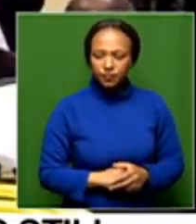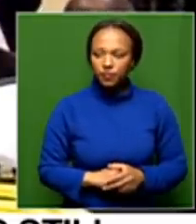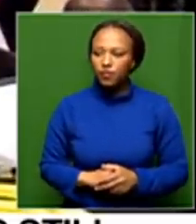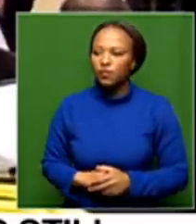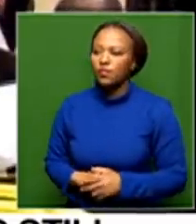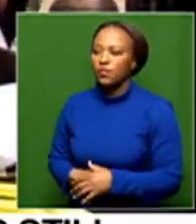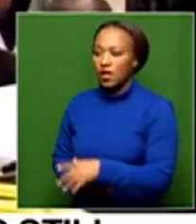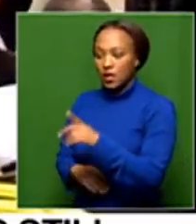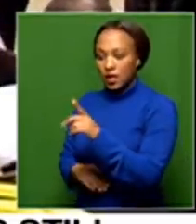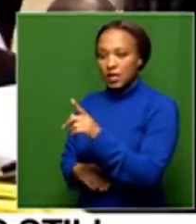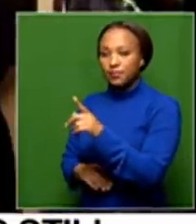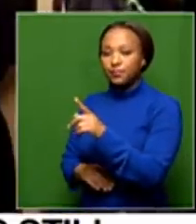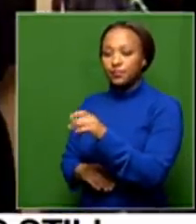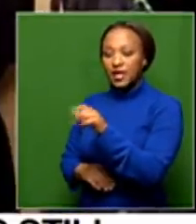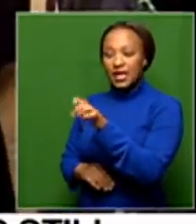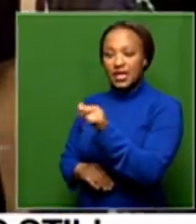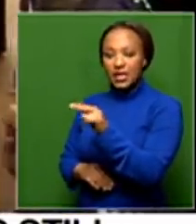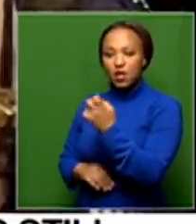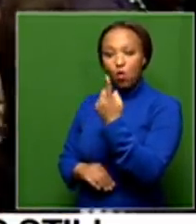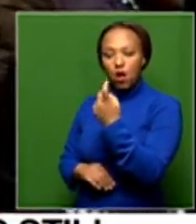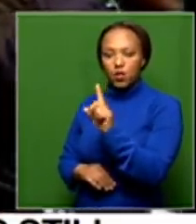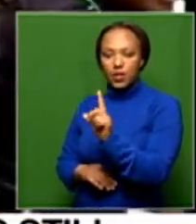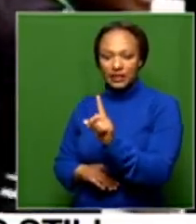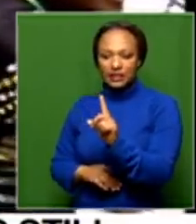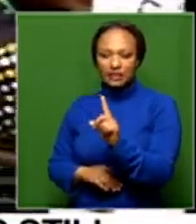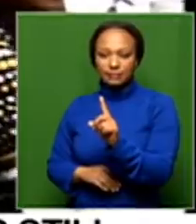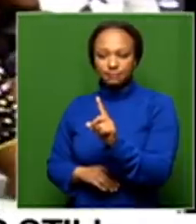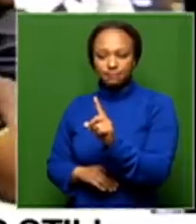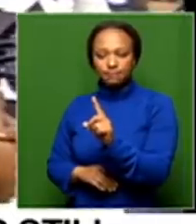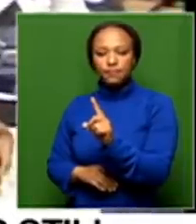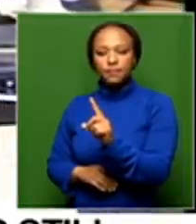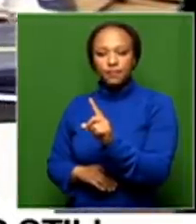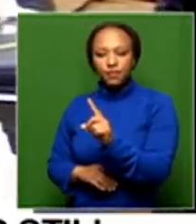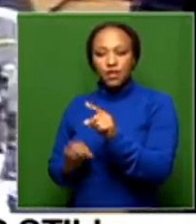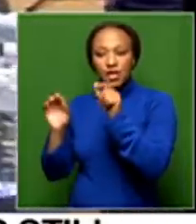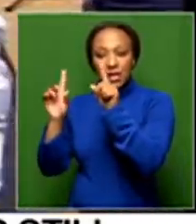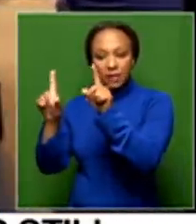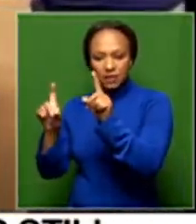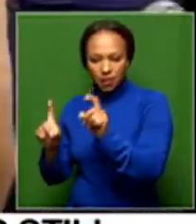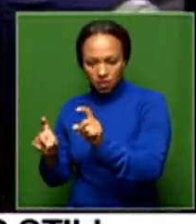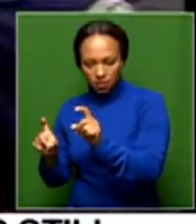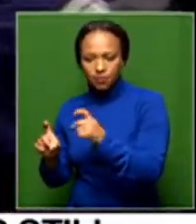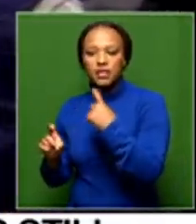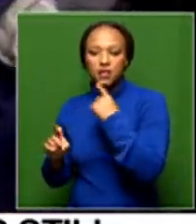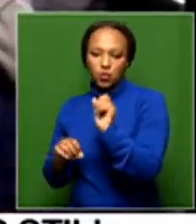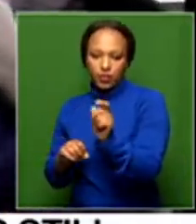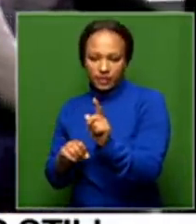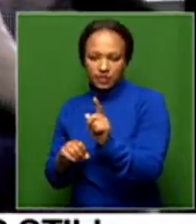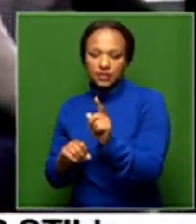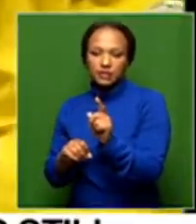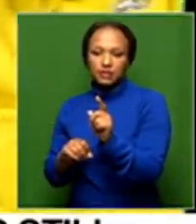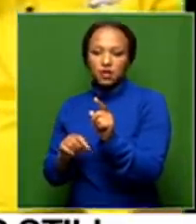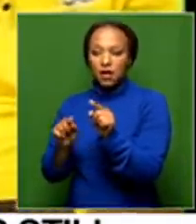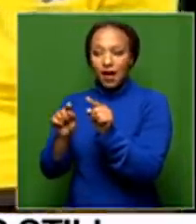Leanne. One, the principle that if your allegations can